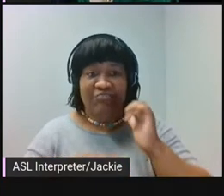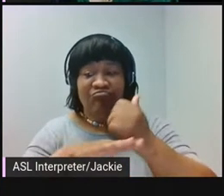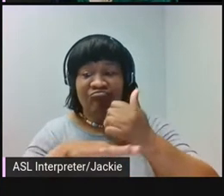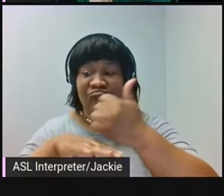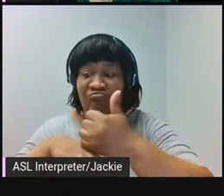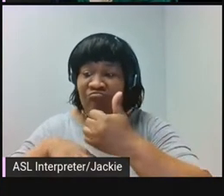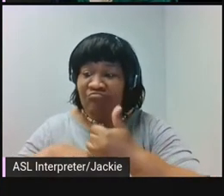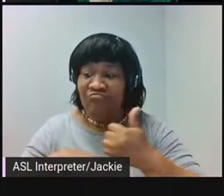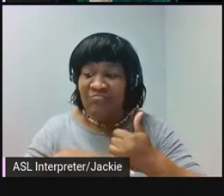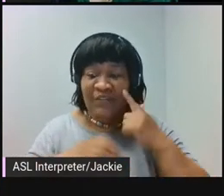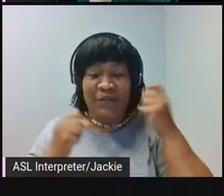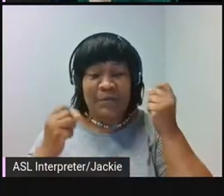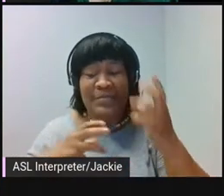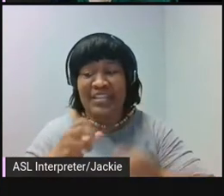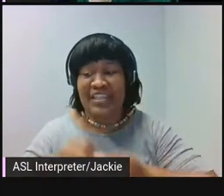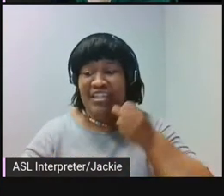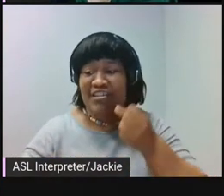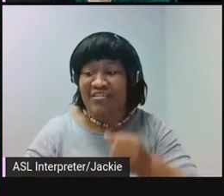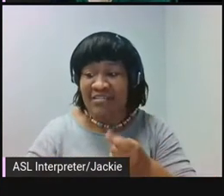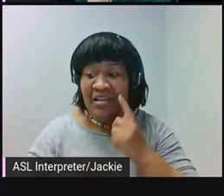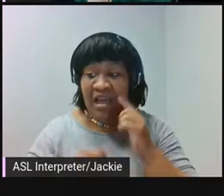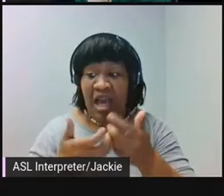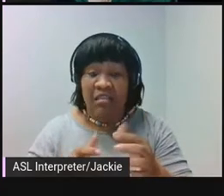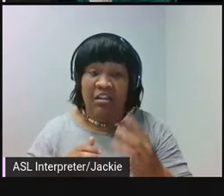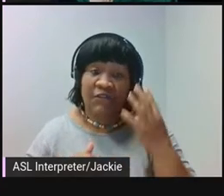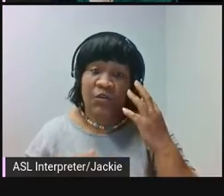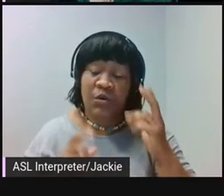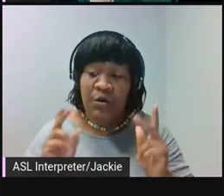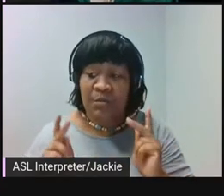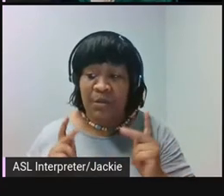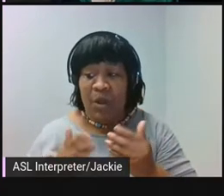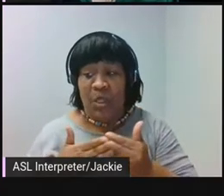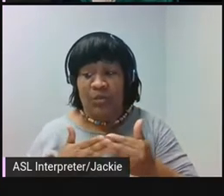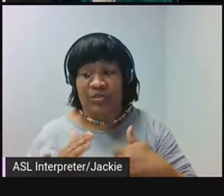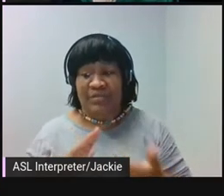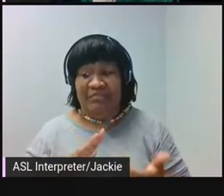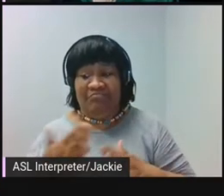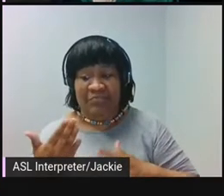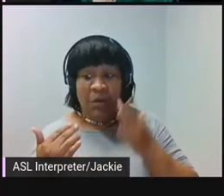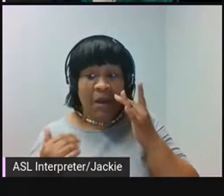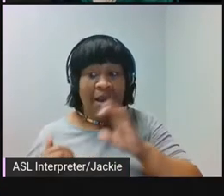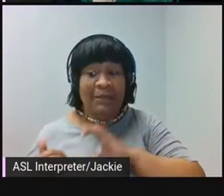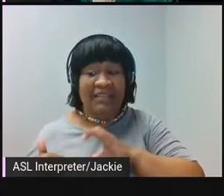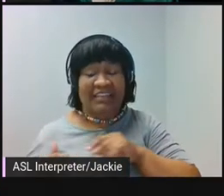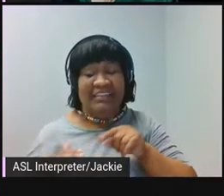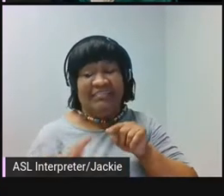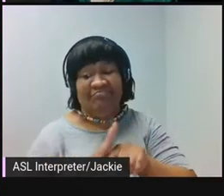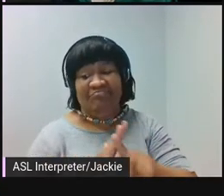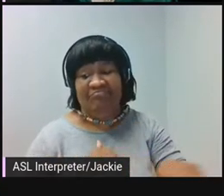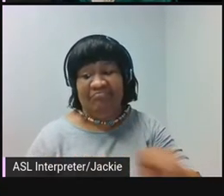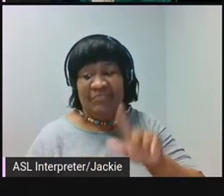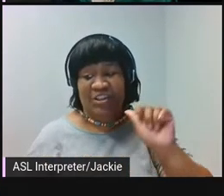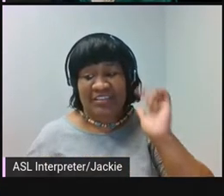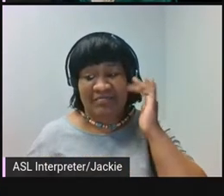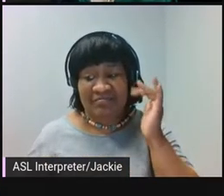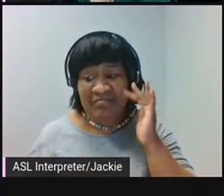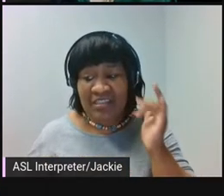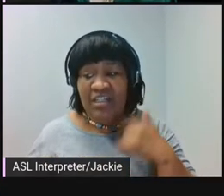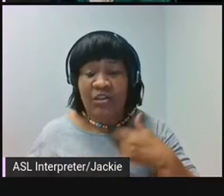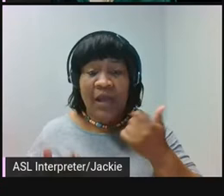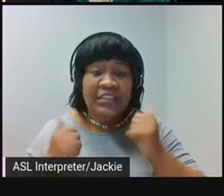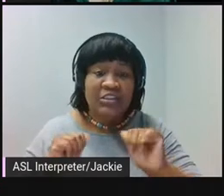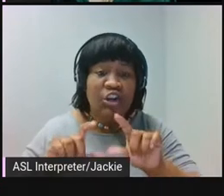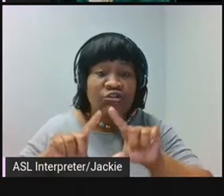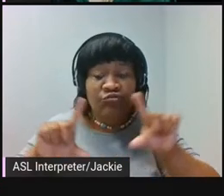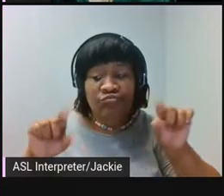sorts for many years. I've lost four people close to me to police violence in Los Angeles, so I started making stencils and getting